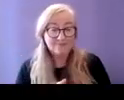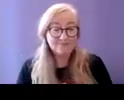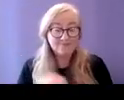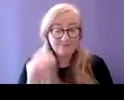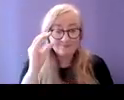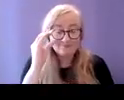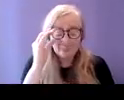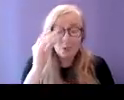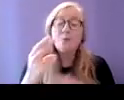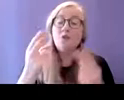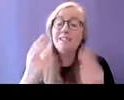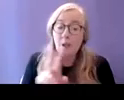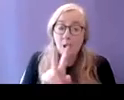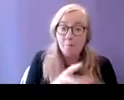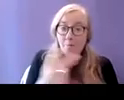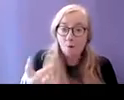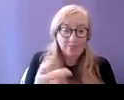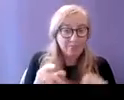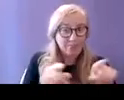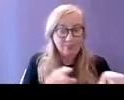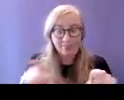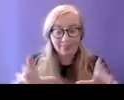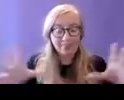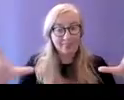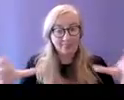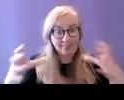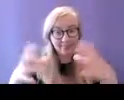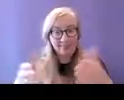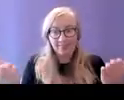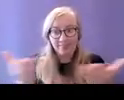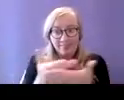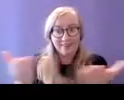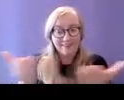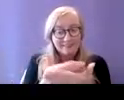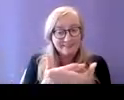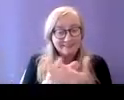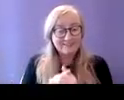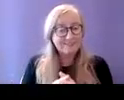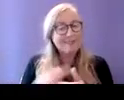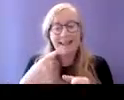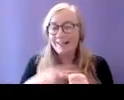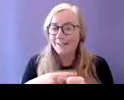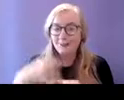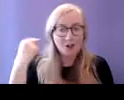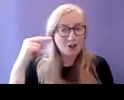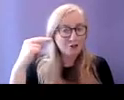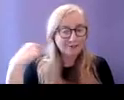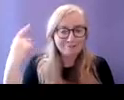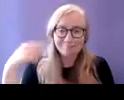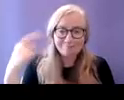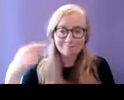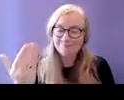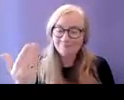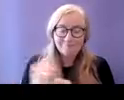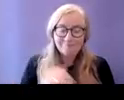it's not ever going to be right it's just like life itself it's a case of learning from mistakes